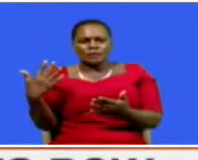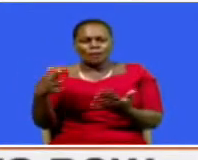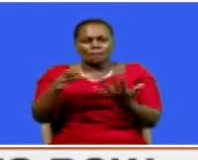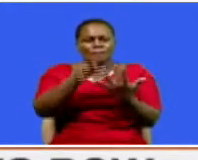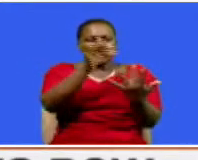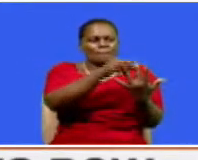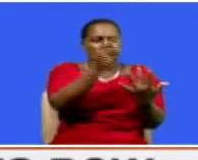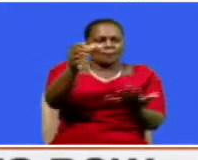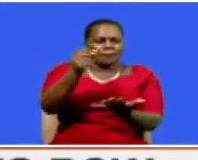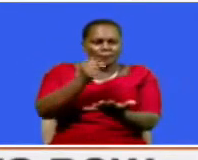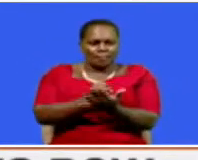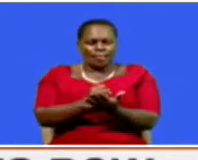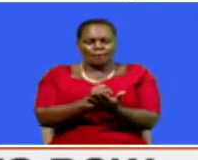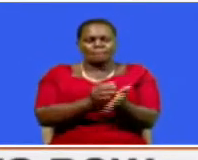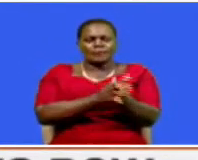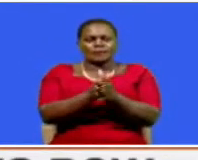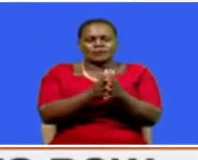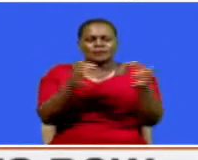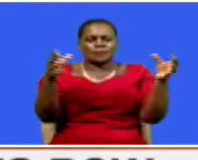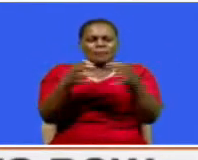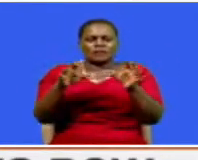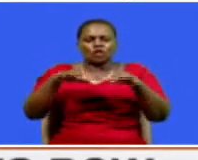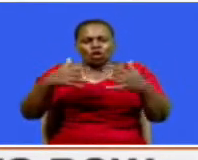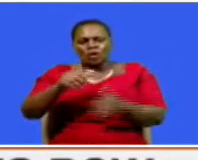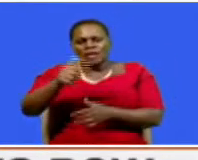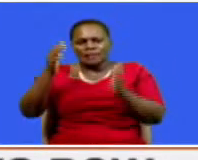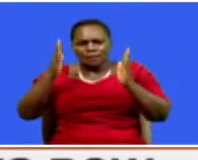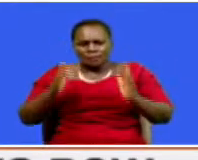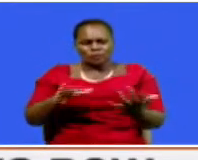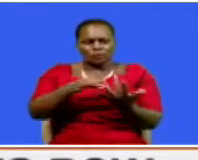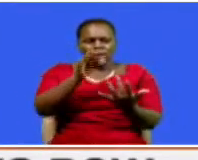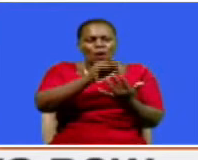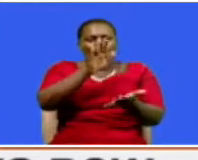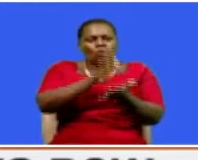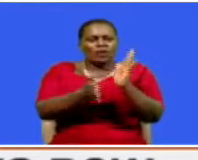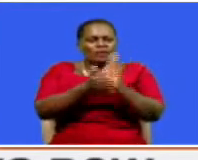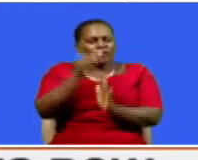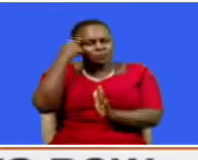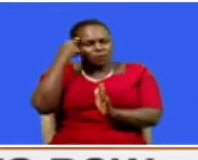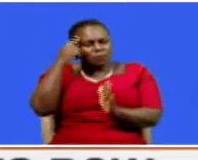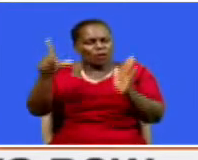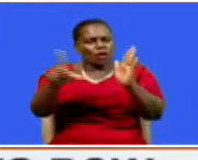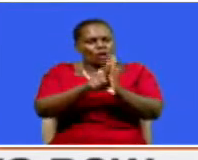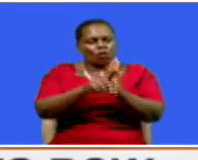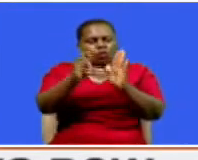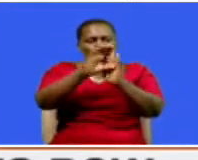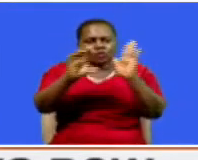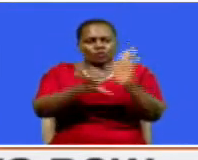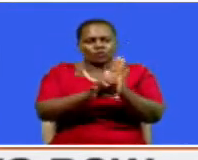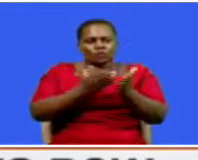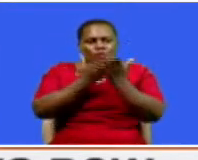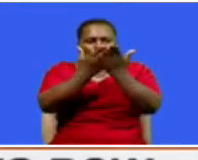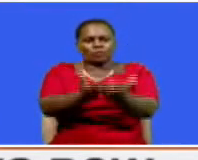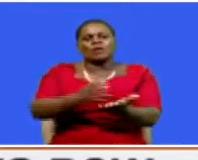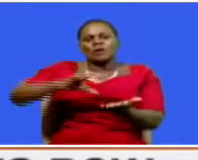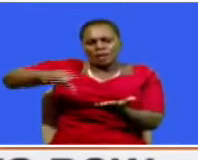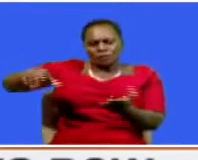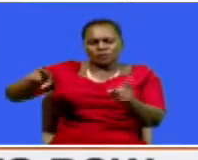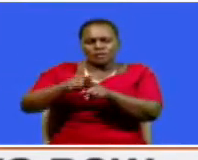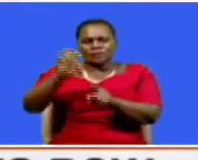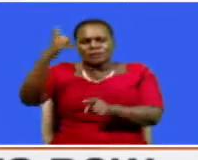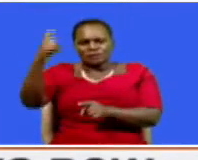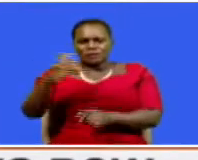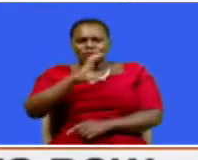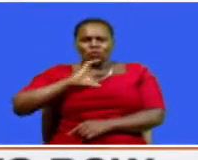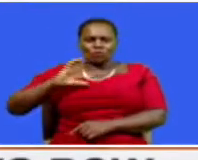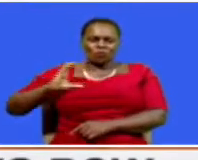nomination appointment of the interested parties or any other person nominated without consideration of statutory and constitutional provisions as county executive